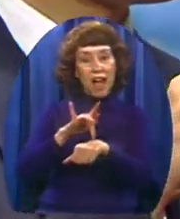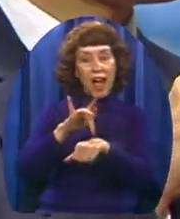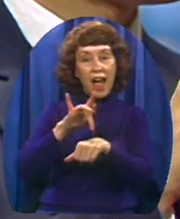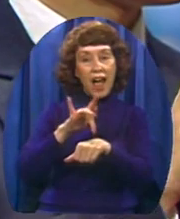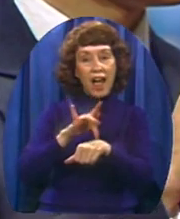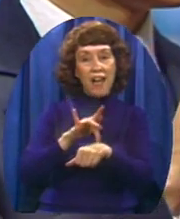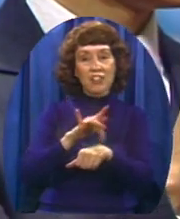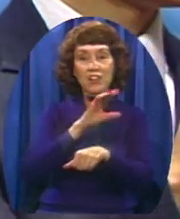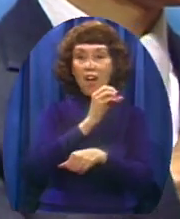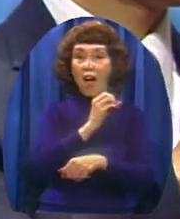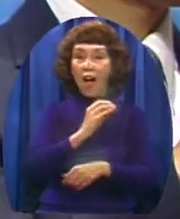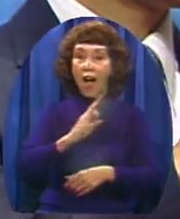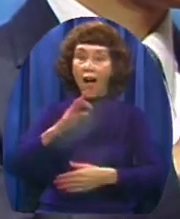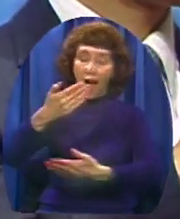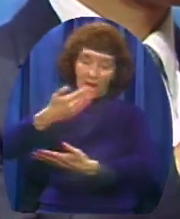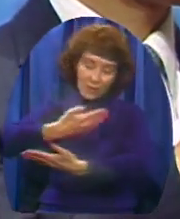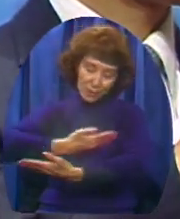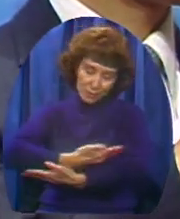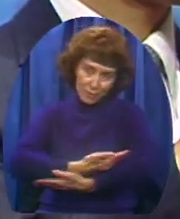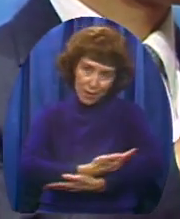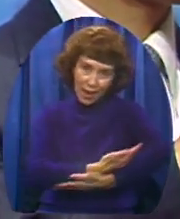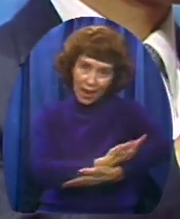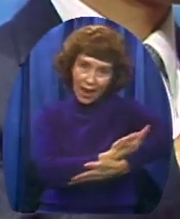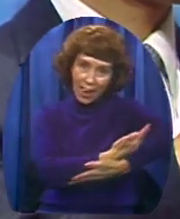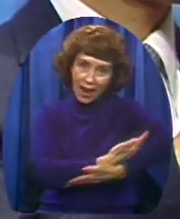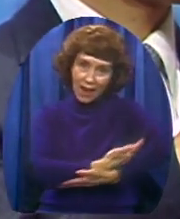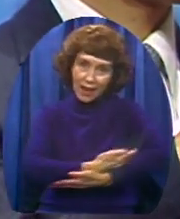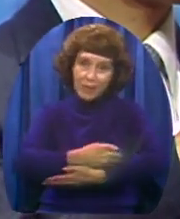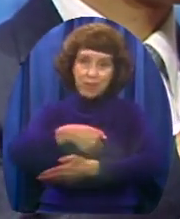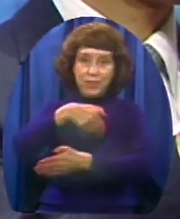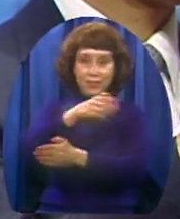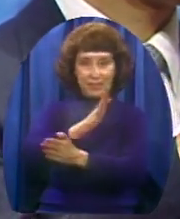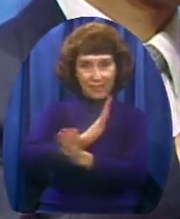baby's hand.